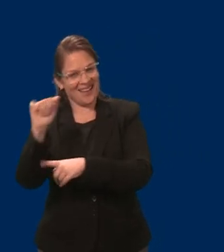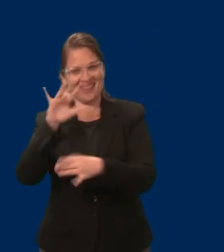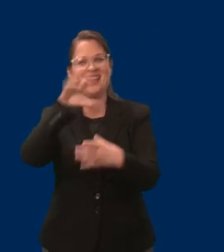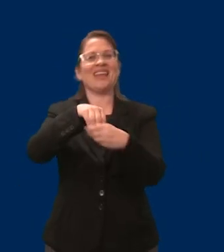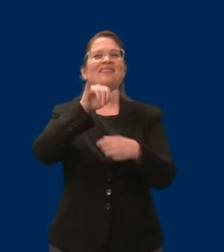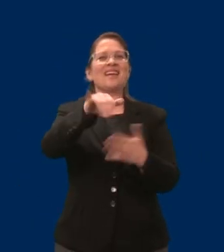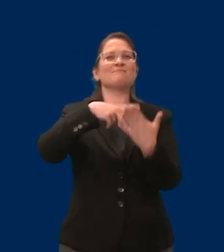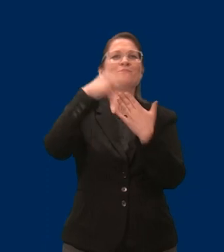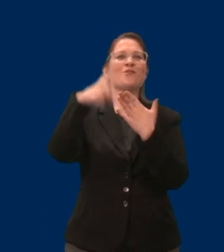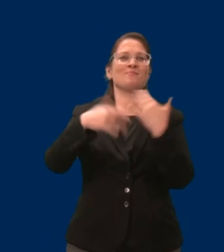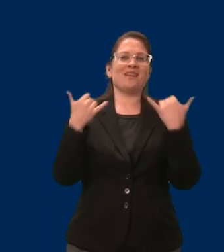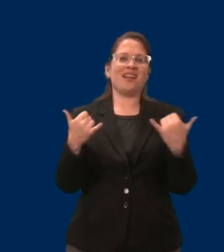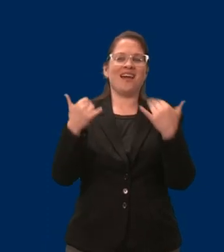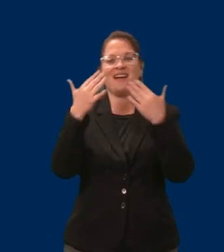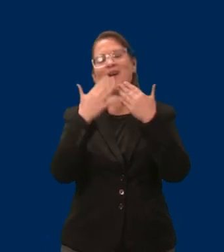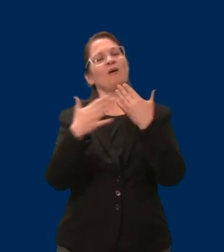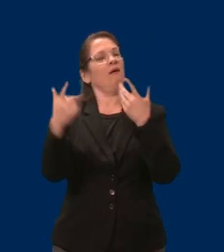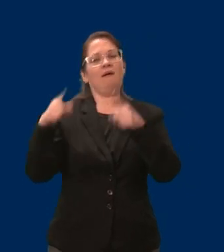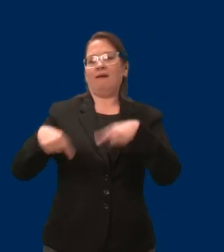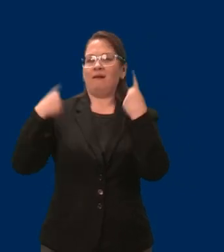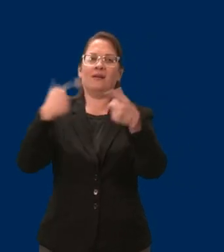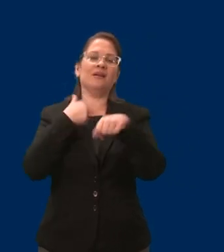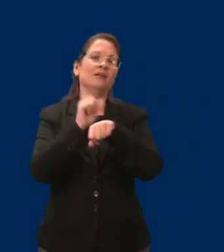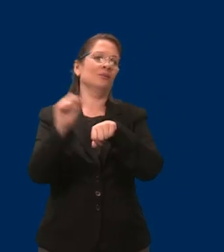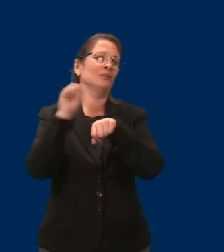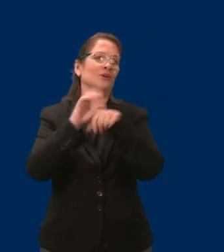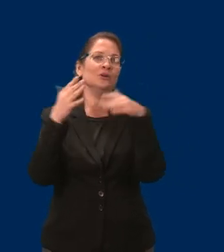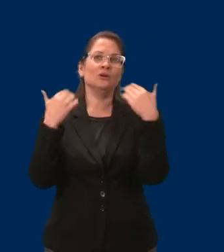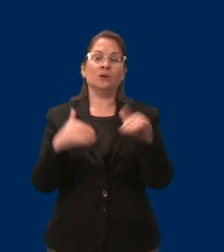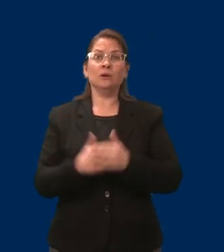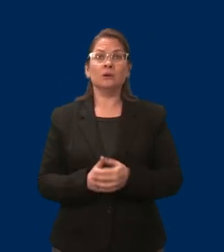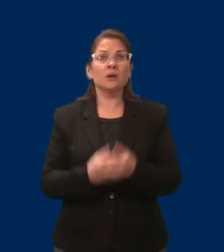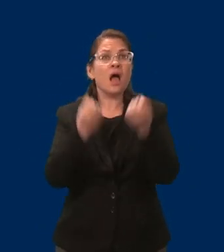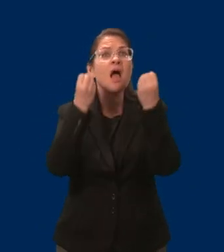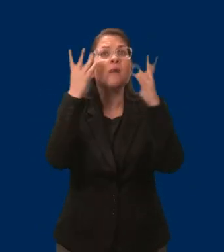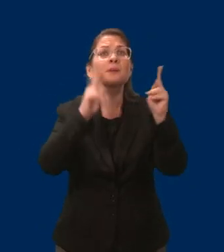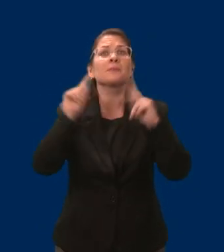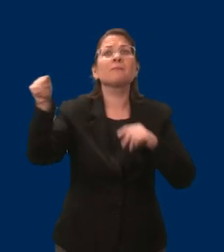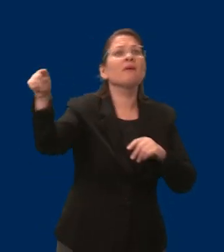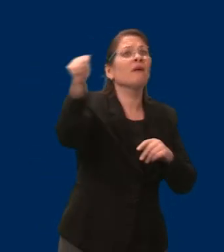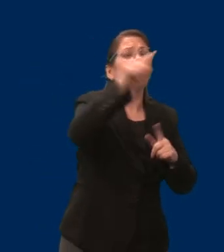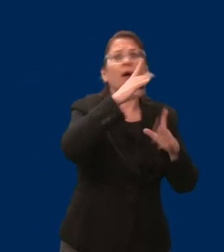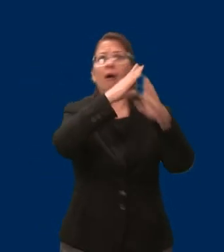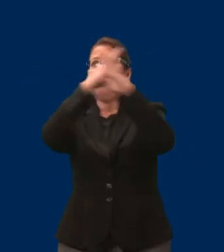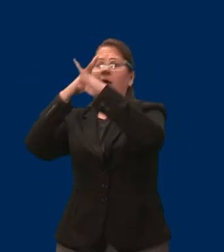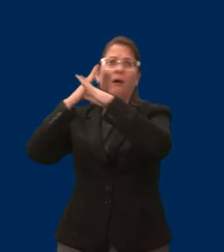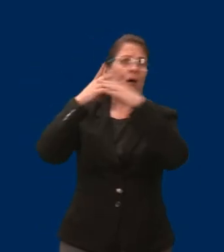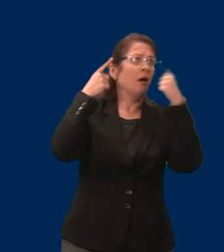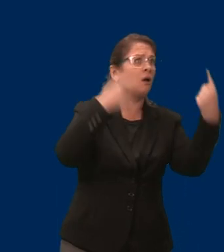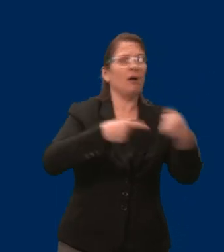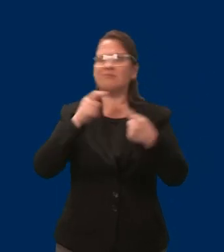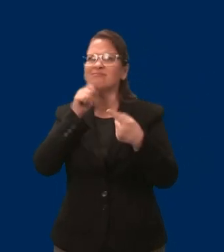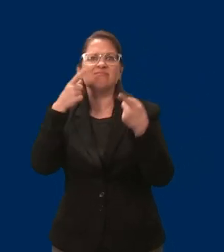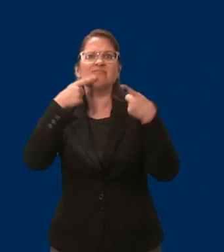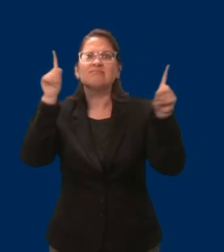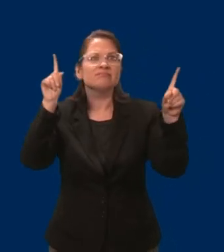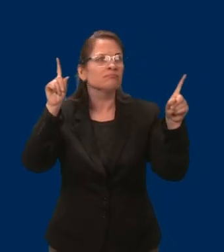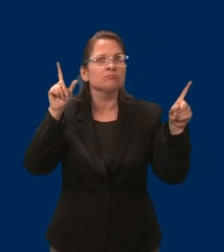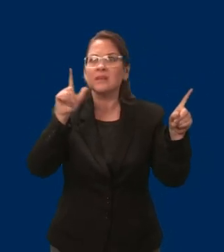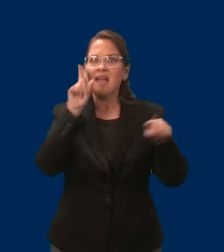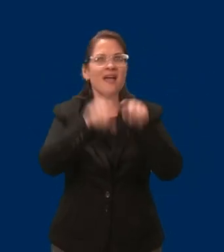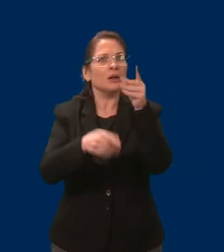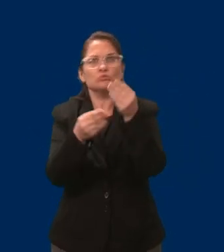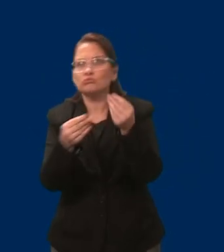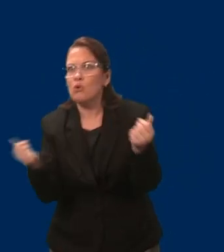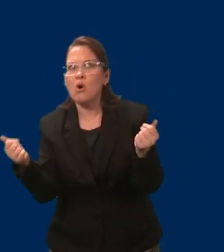not sure how many Minnesotans have been put in a similar situation who weren't successful in solving that problem, but no